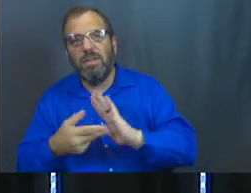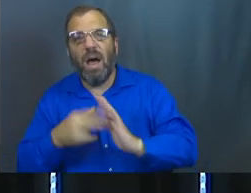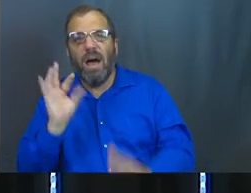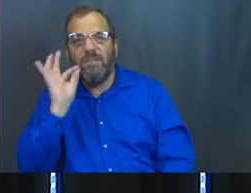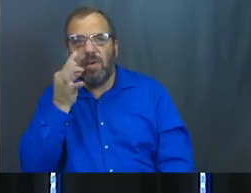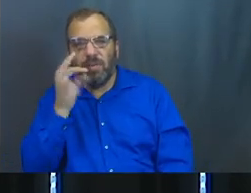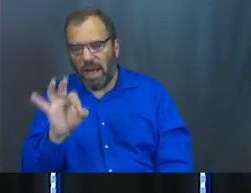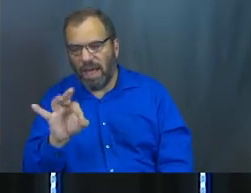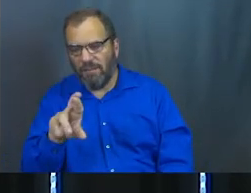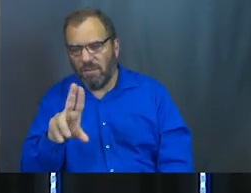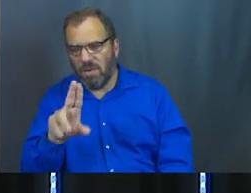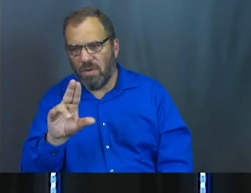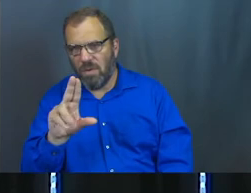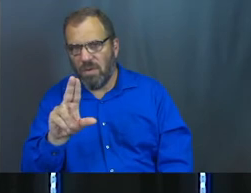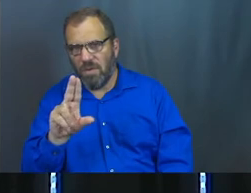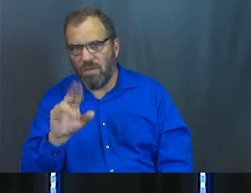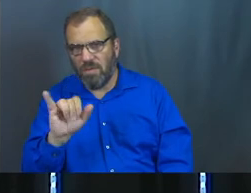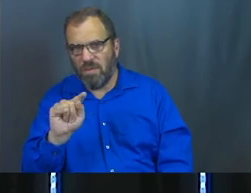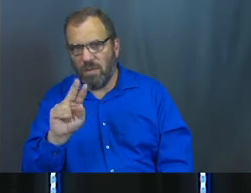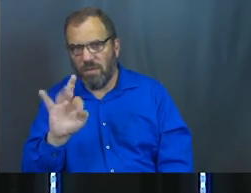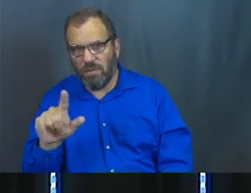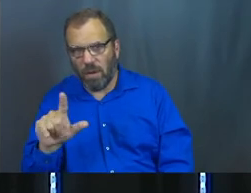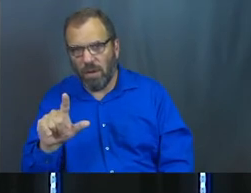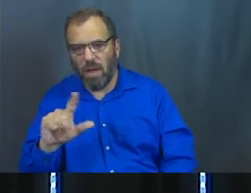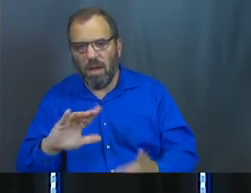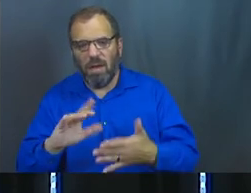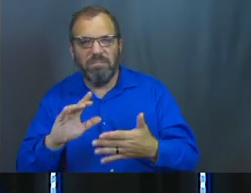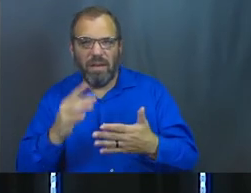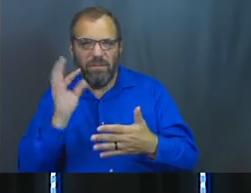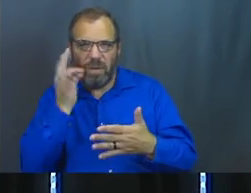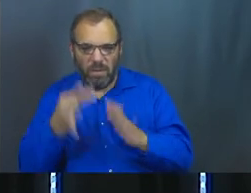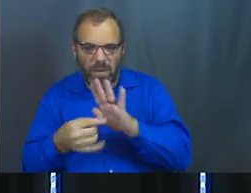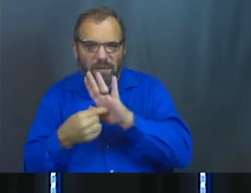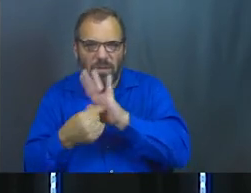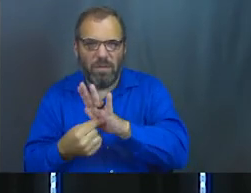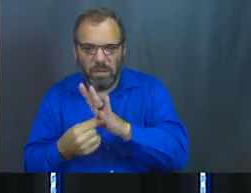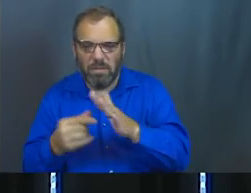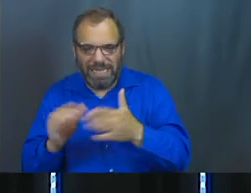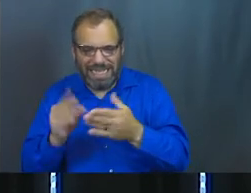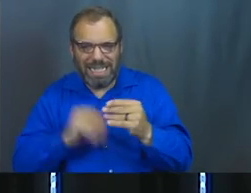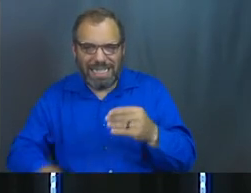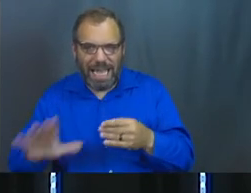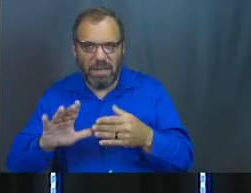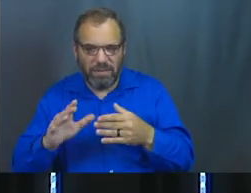for he said, God has made me fruitful in this land of grief.